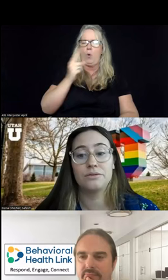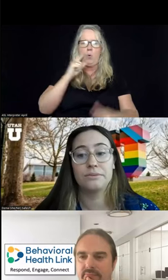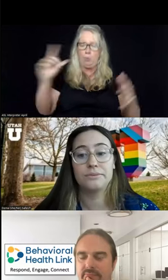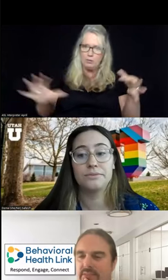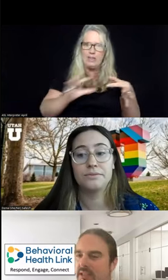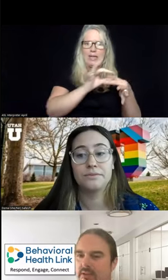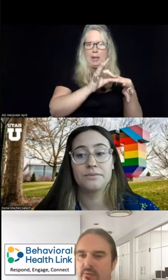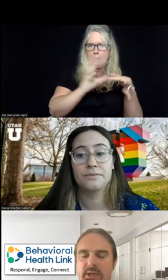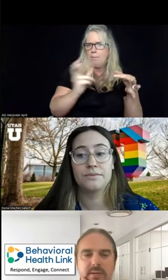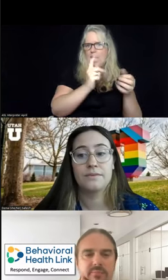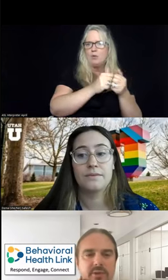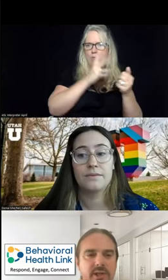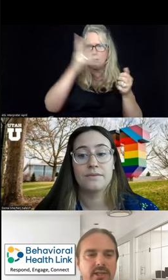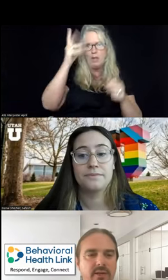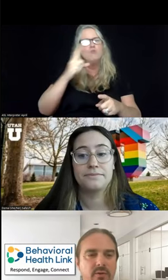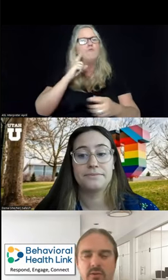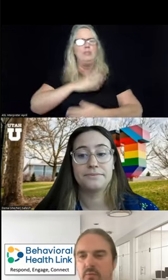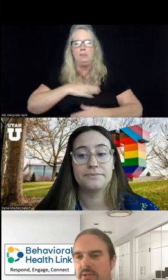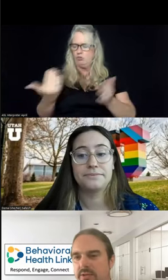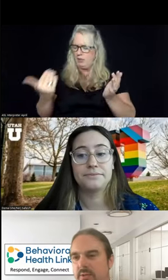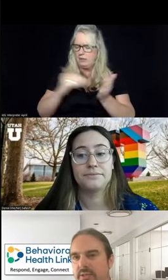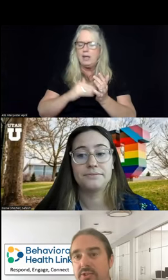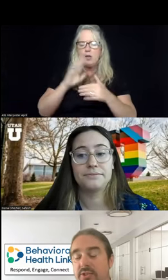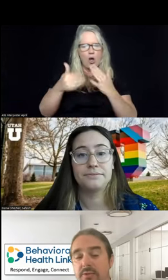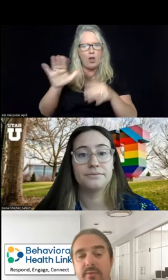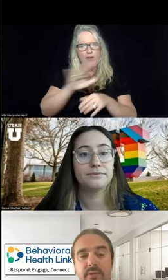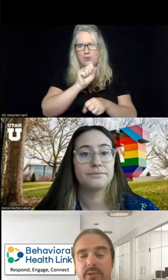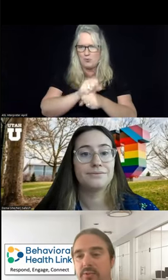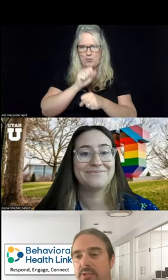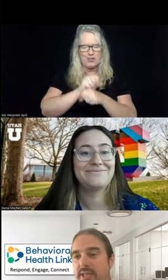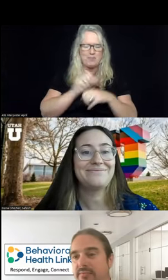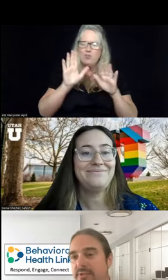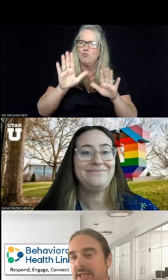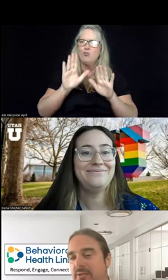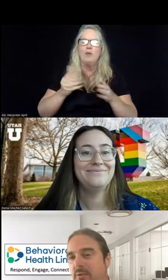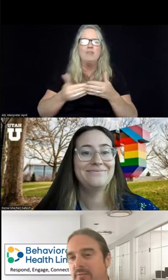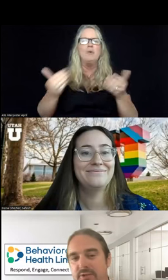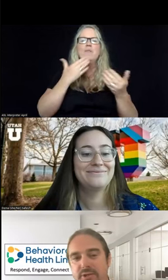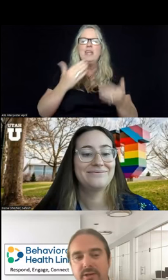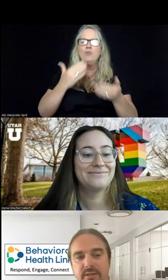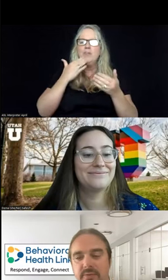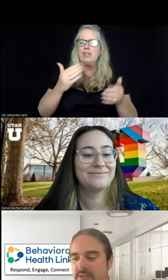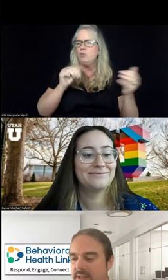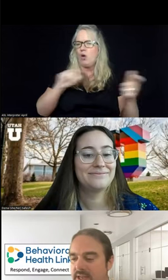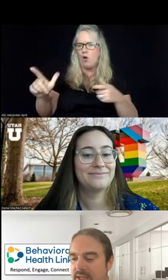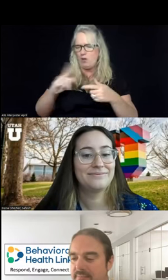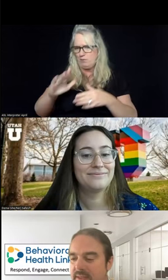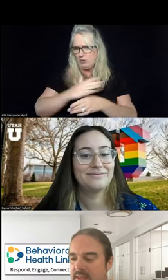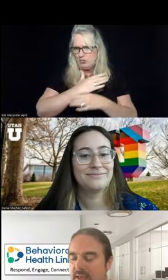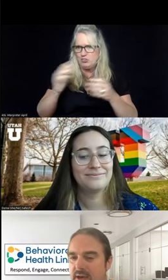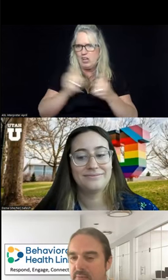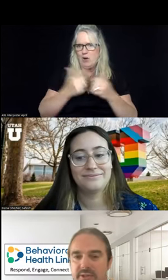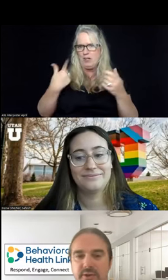with you. Really appreciate, again, all the work you do. This is a terrific resource. Thank you all for sharing it with us today.